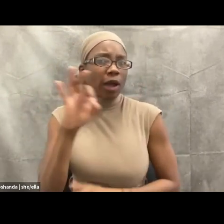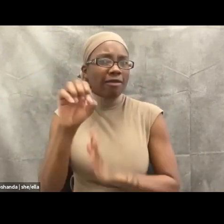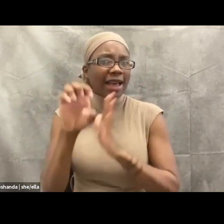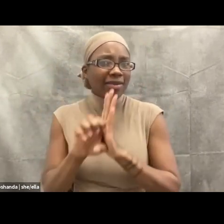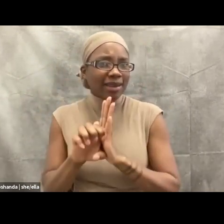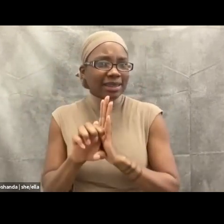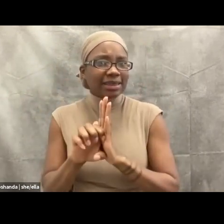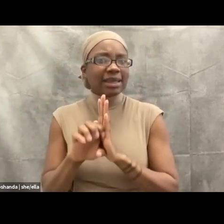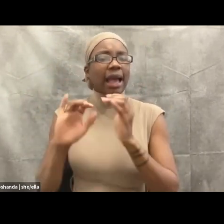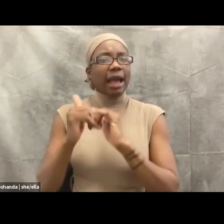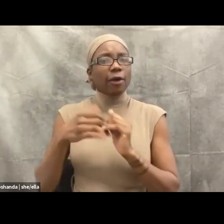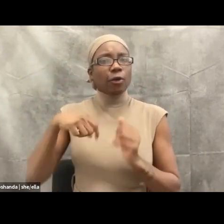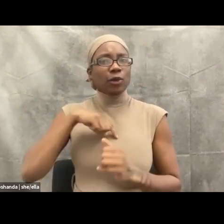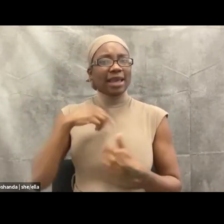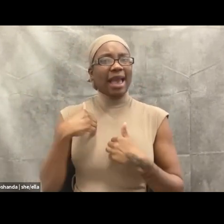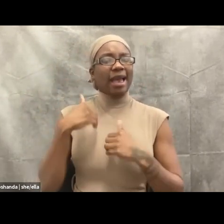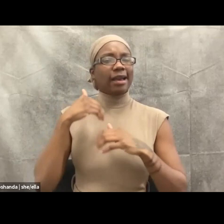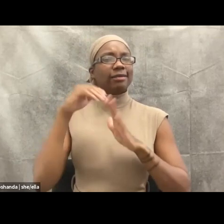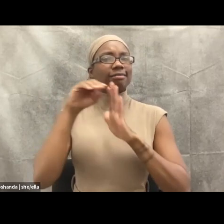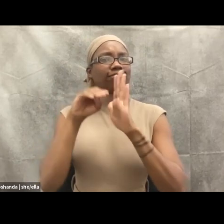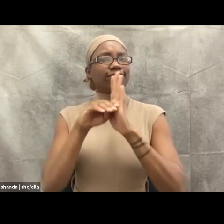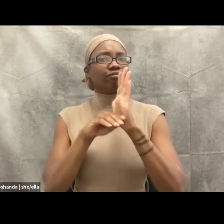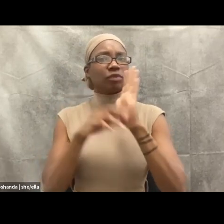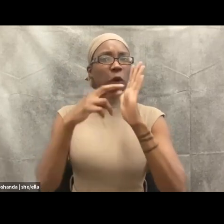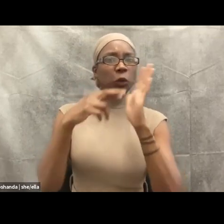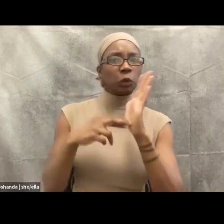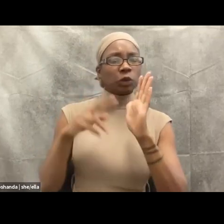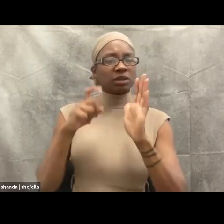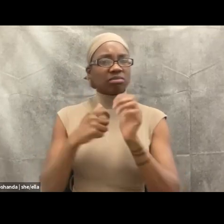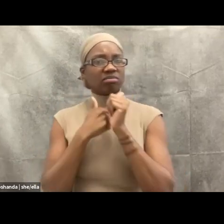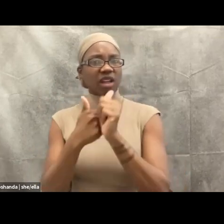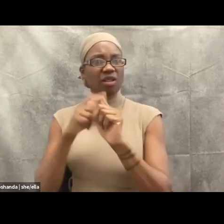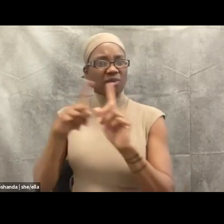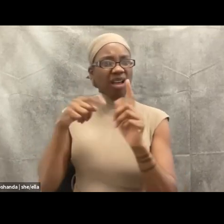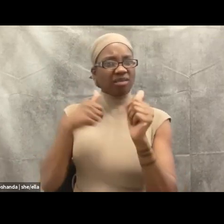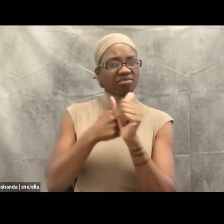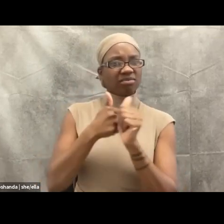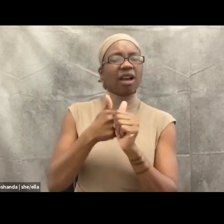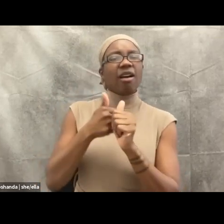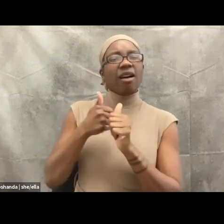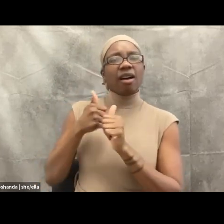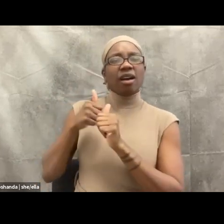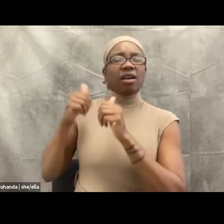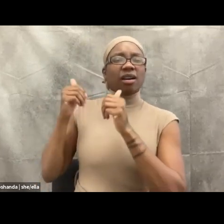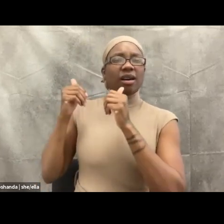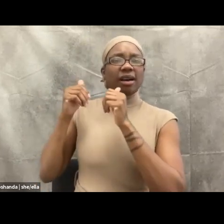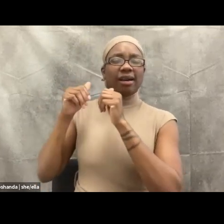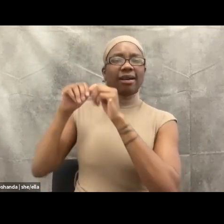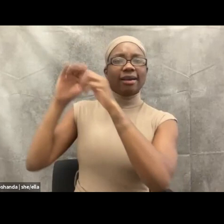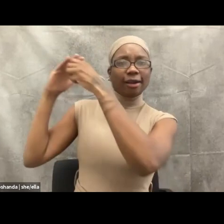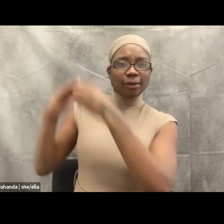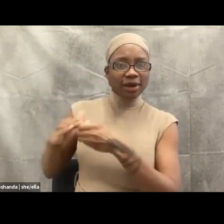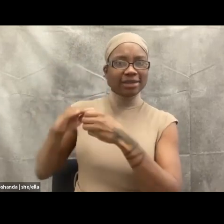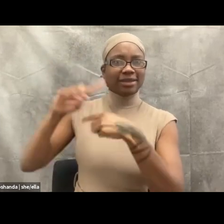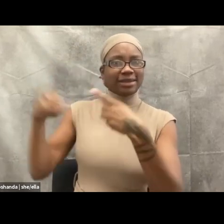workers push back against systems that center compliance over an individual's right to autonomy? These are examples